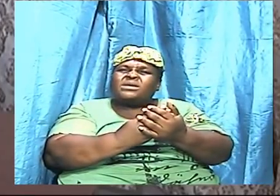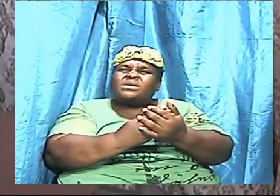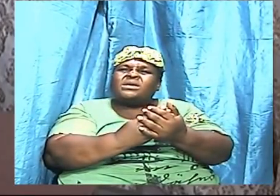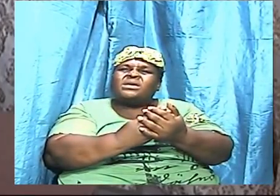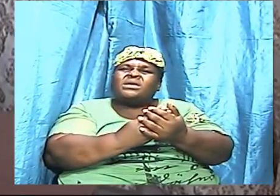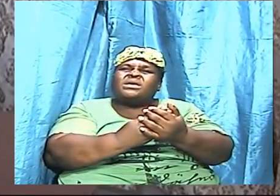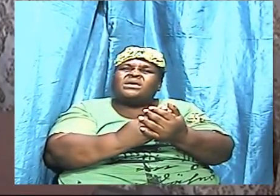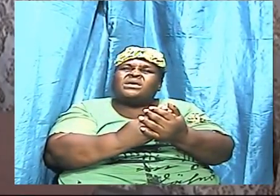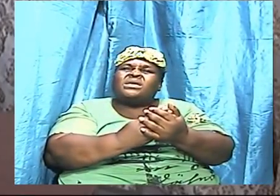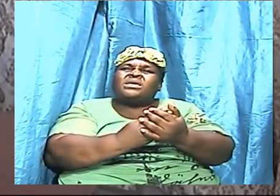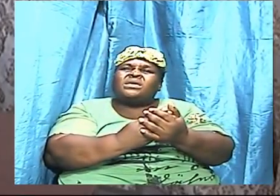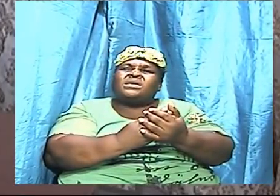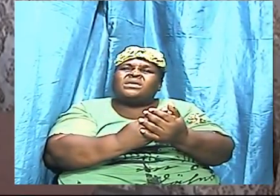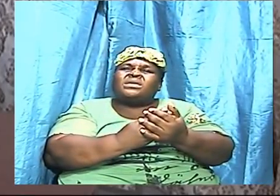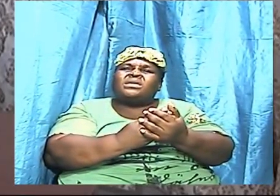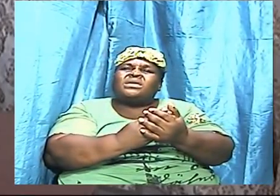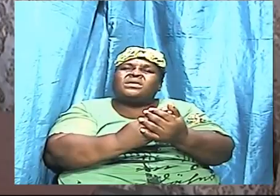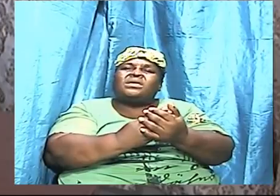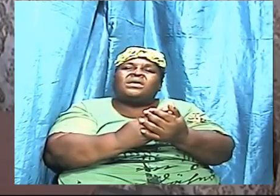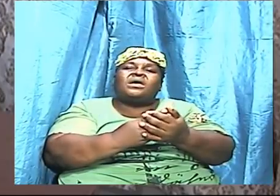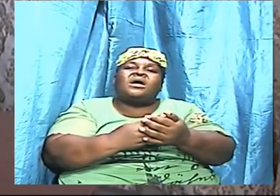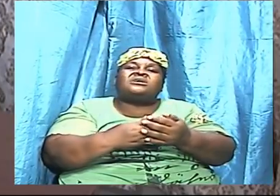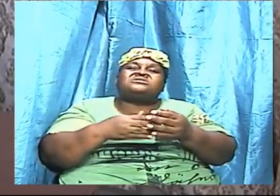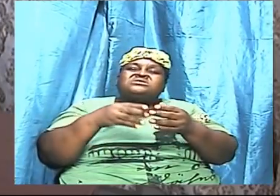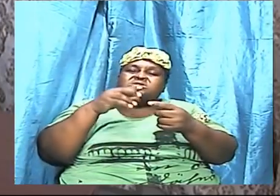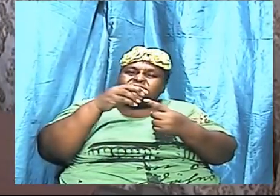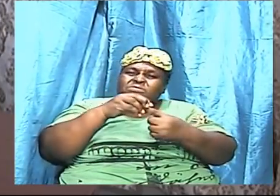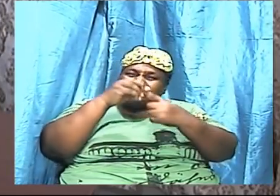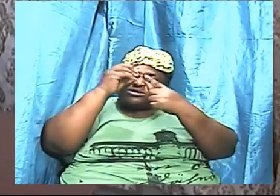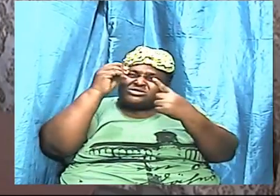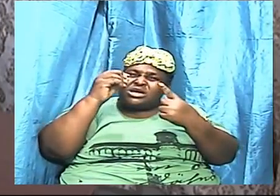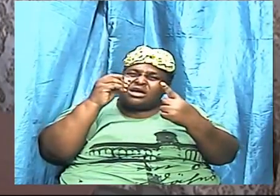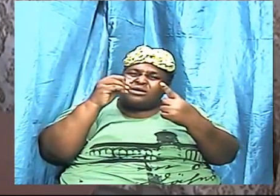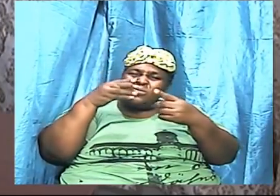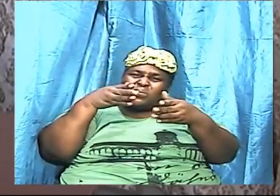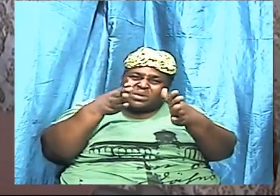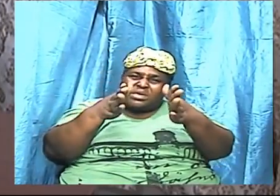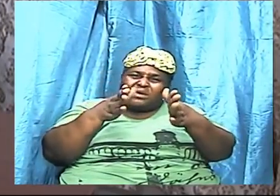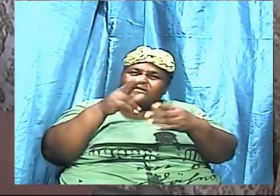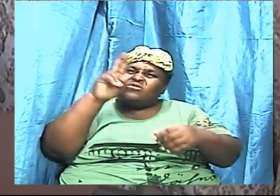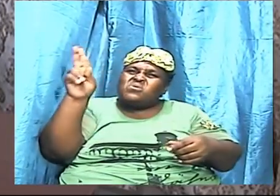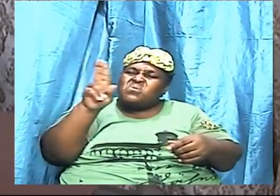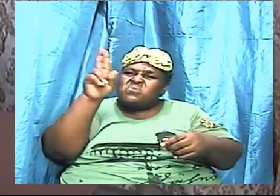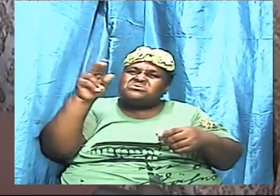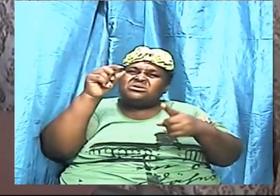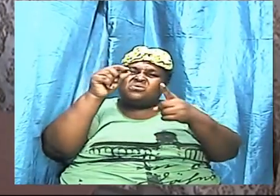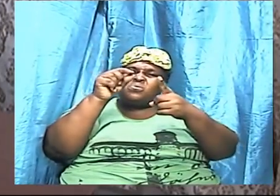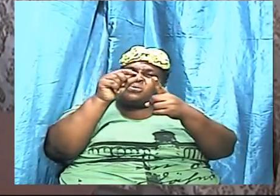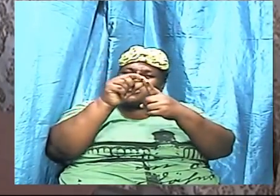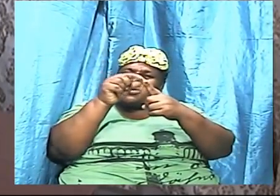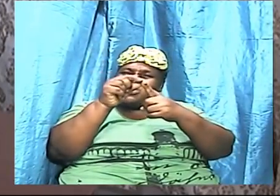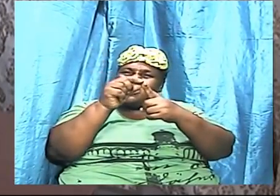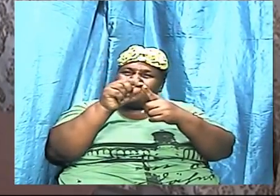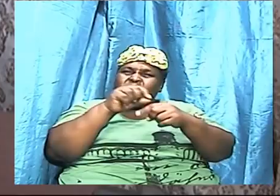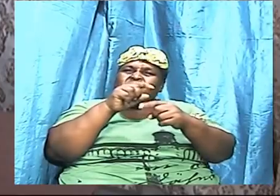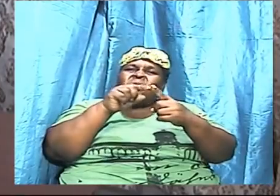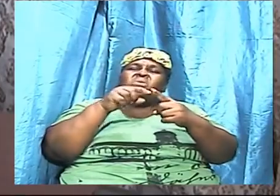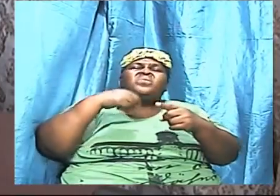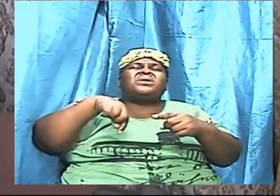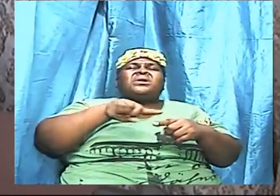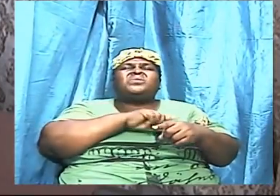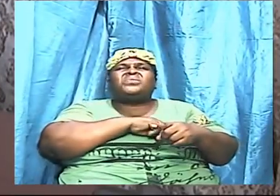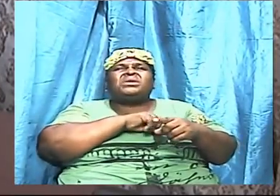element of using the word word is when we start to verbalize